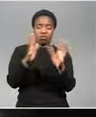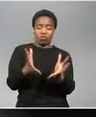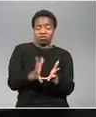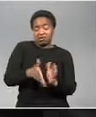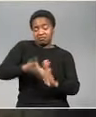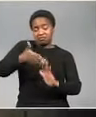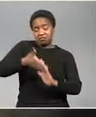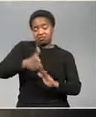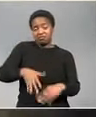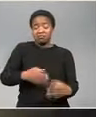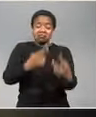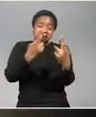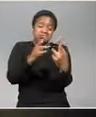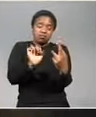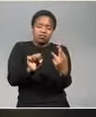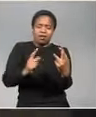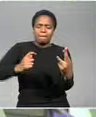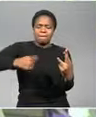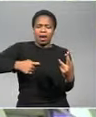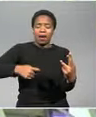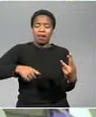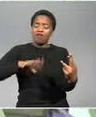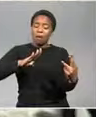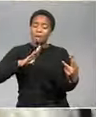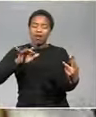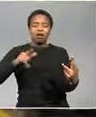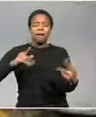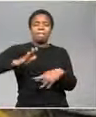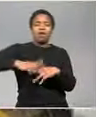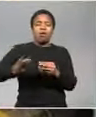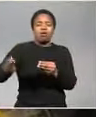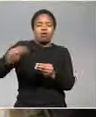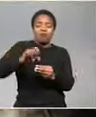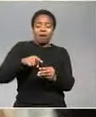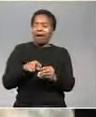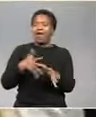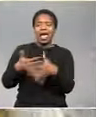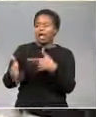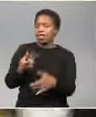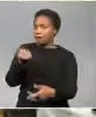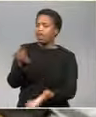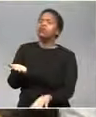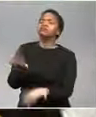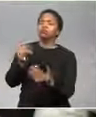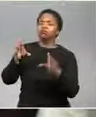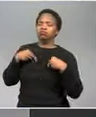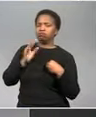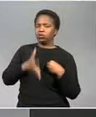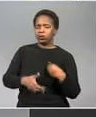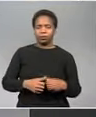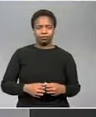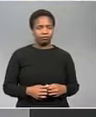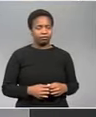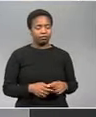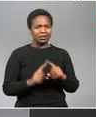happens so investors are hoping that they'll pay a little bit more than 4 billion but uh lonman is desperate for anything that they'll get at this time okay but the